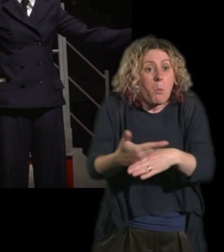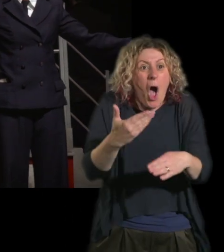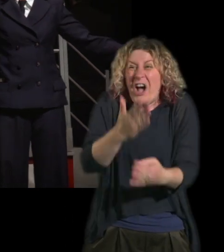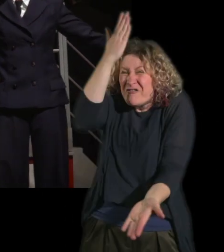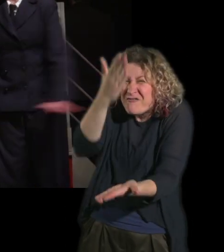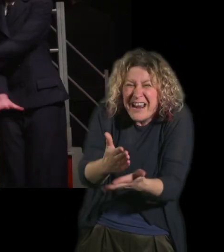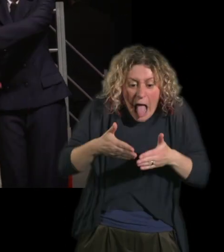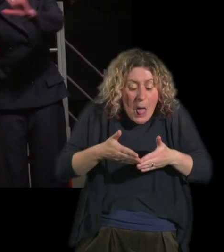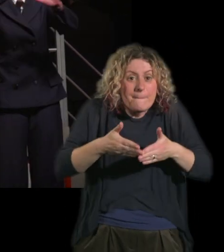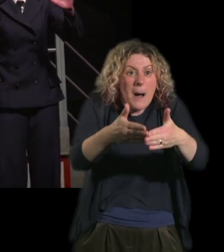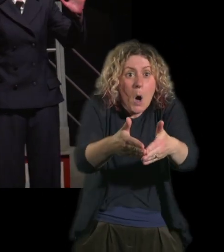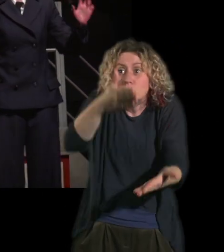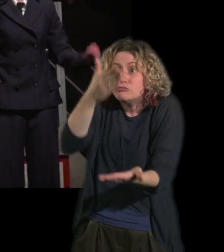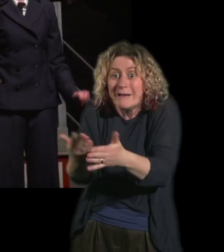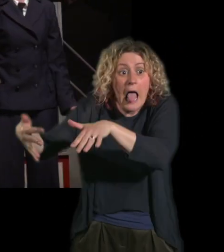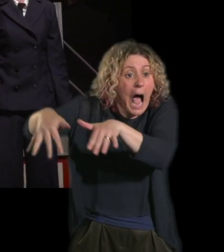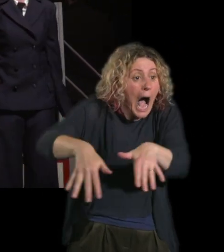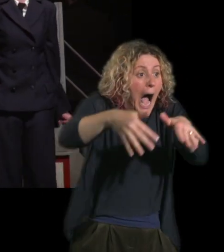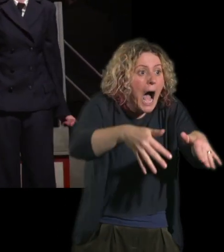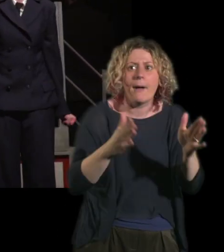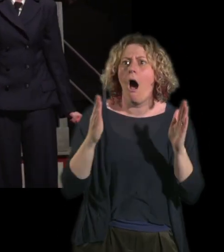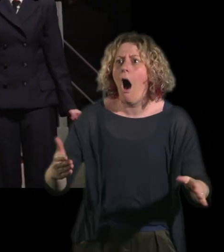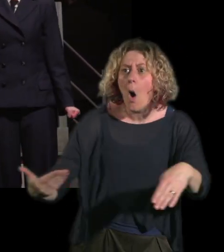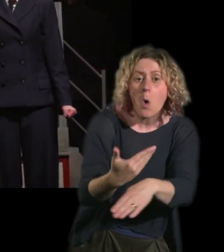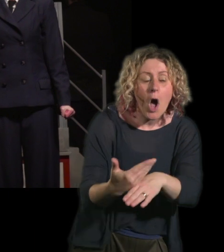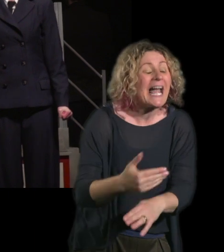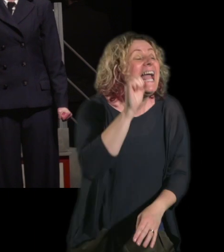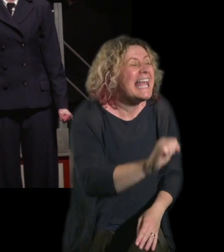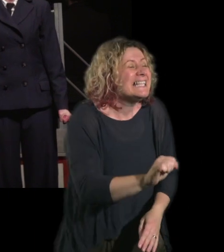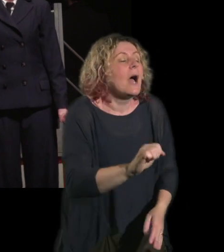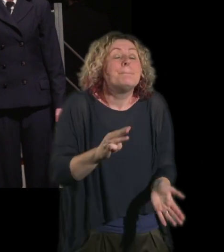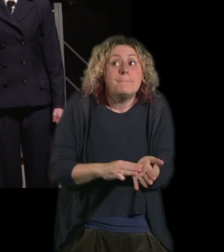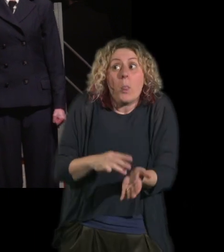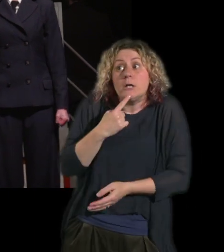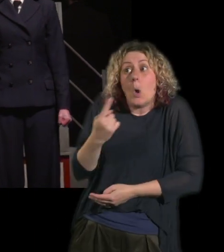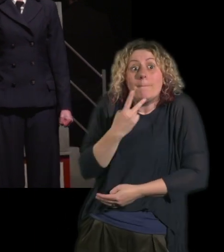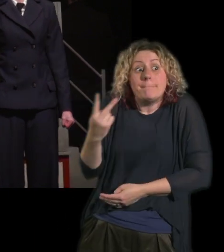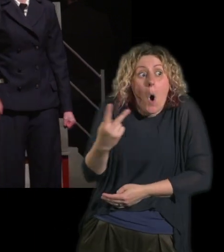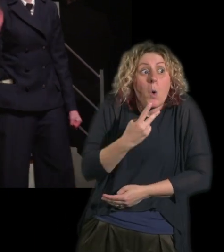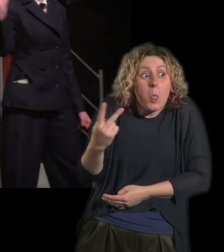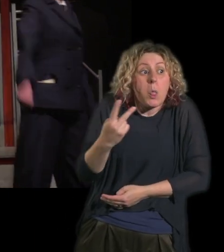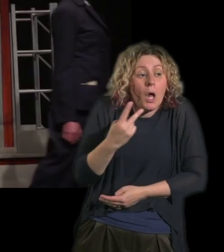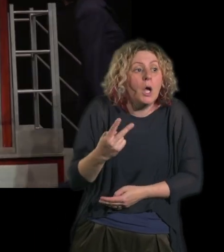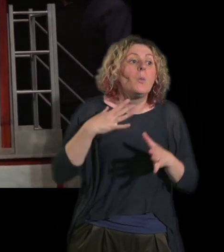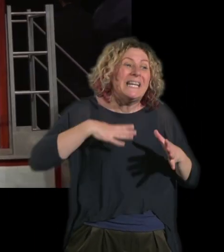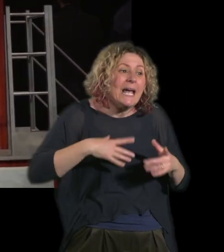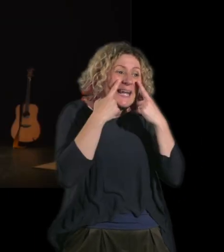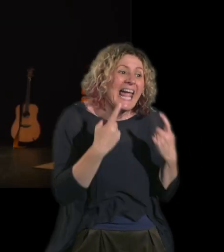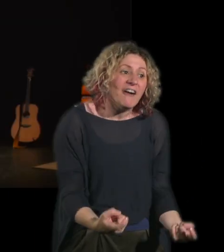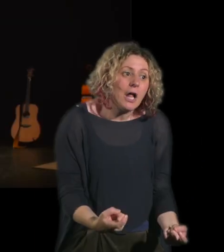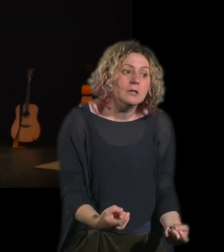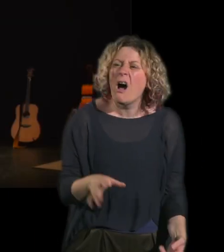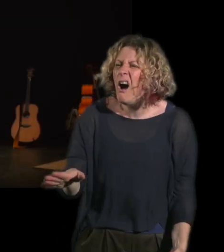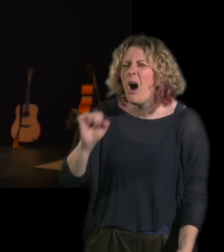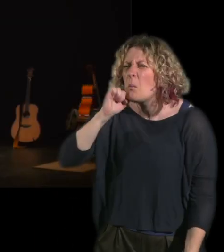a real boat, in a real harbour, doing real work. Yes, but my mother said to both of us that we needed to be careful.